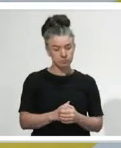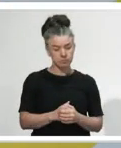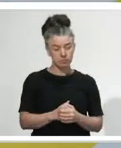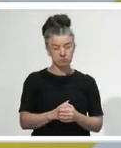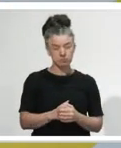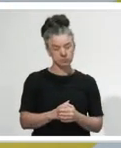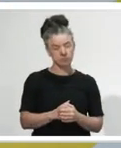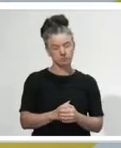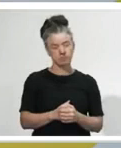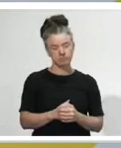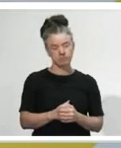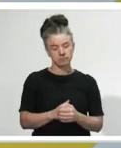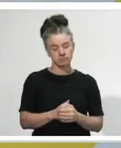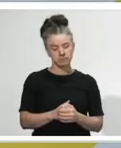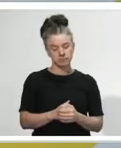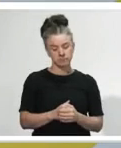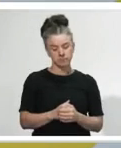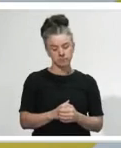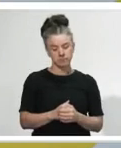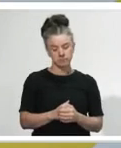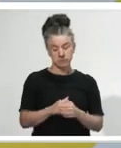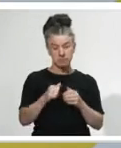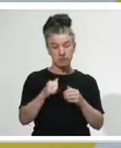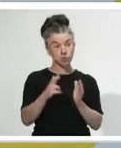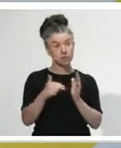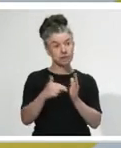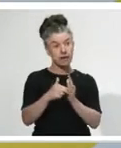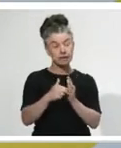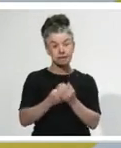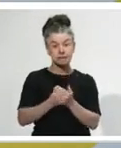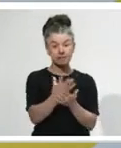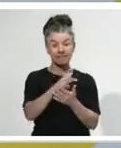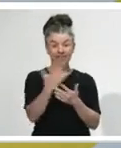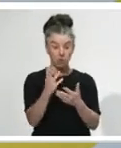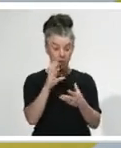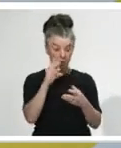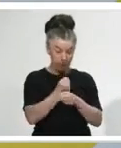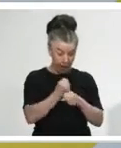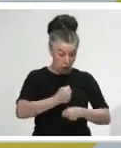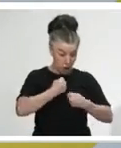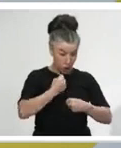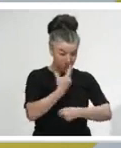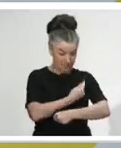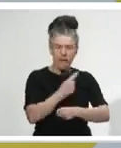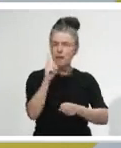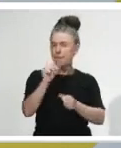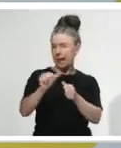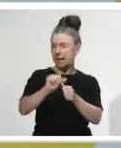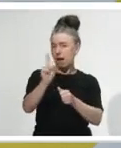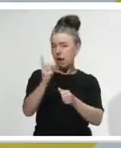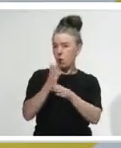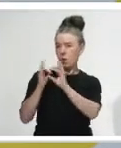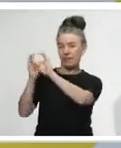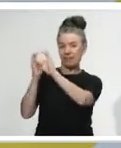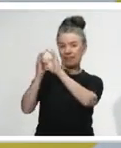to put funding and effort into trying to develop a vaccine but rather to work alongside other vaccine developers.